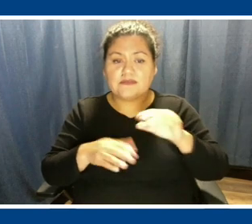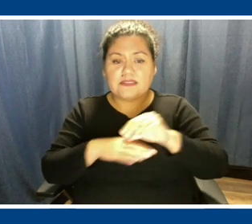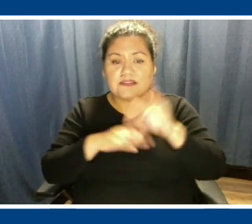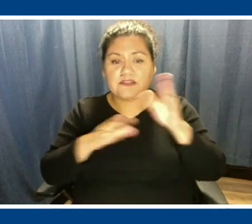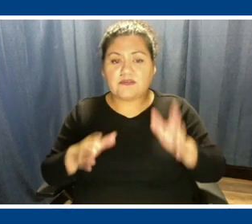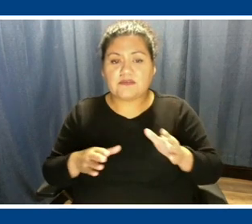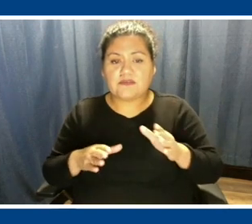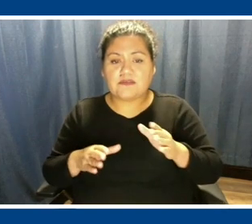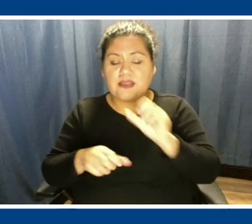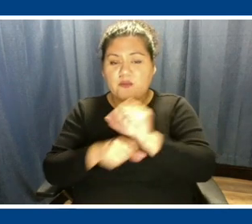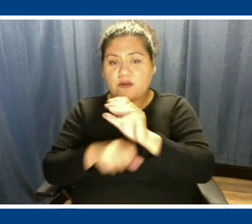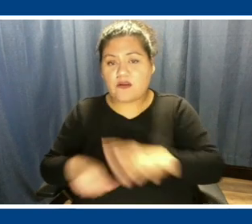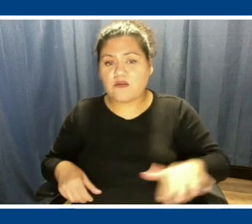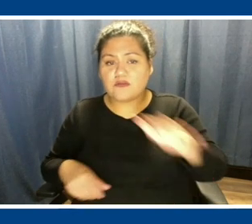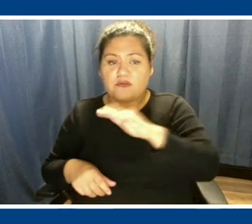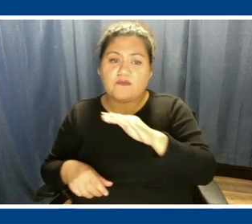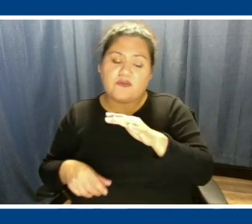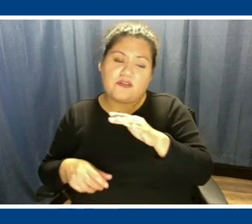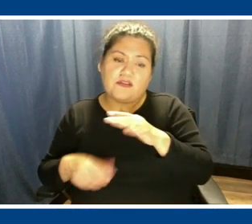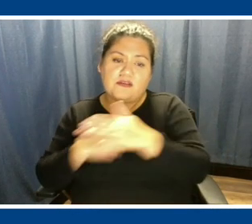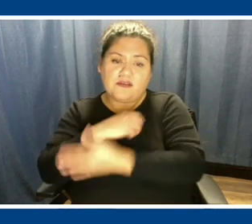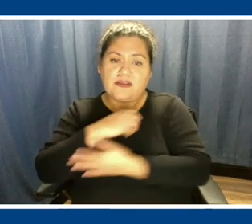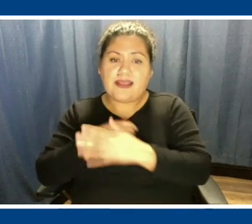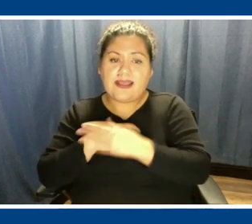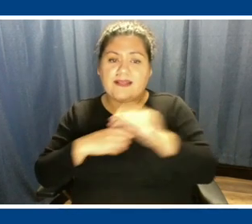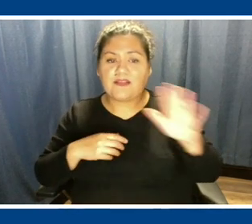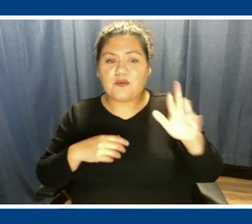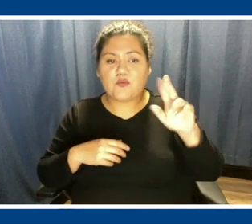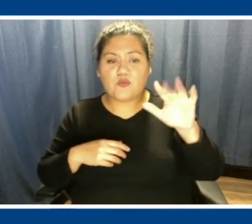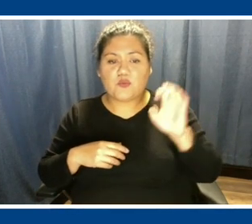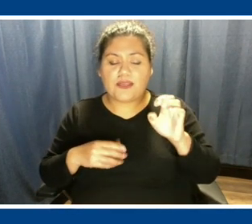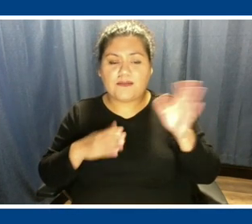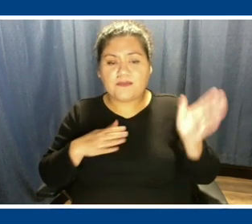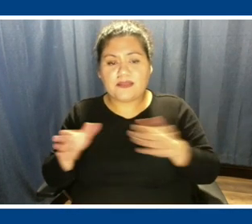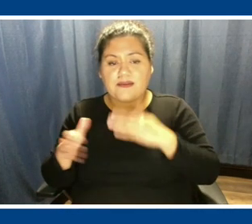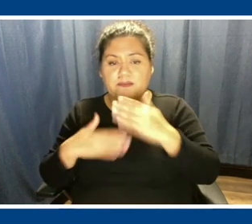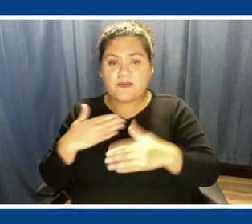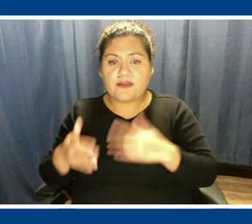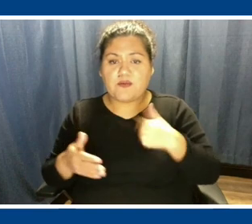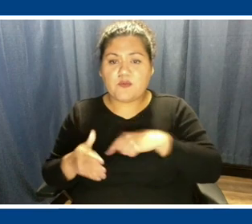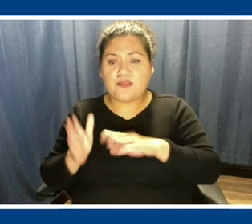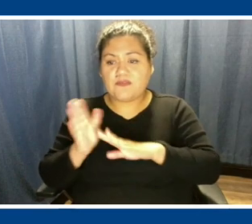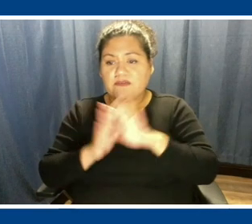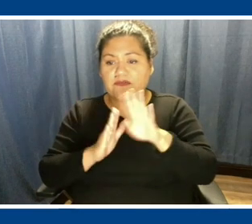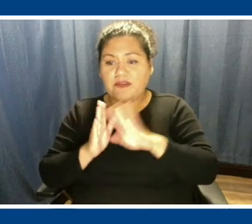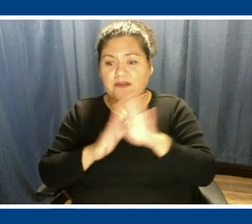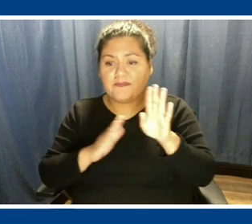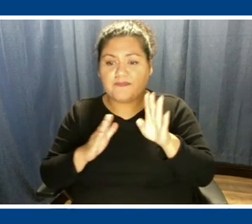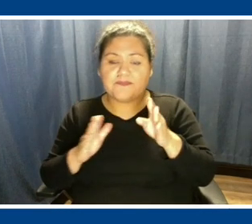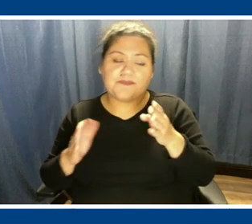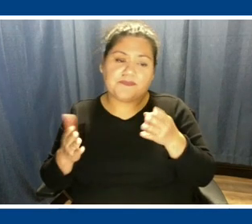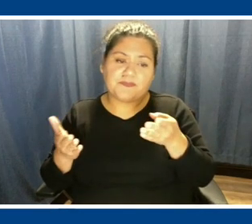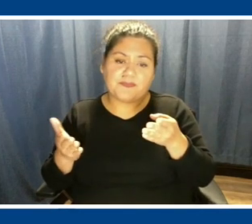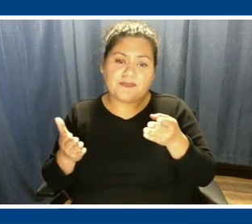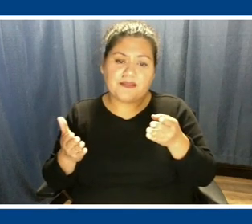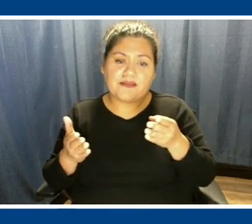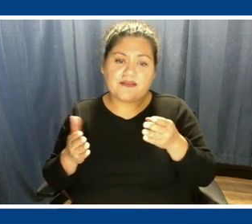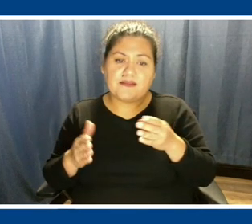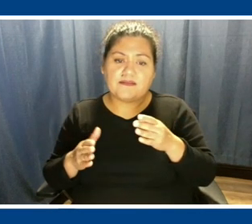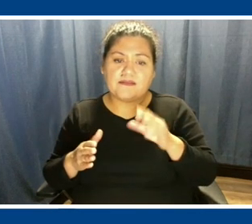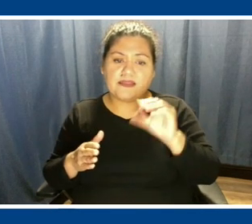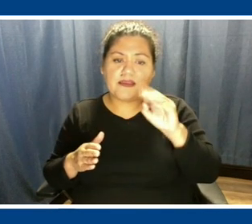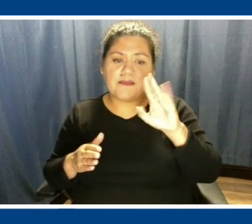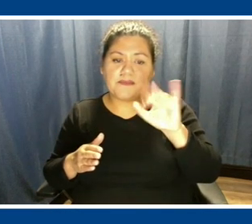in their rate planning process. And together, we've developed the objectives that we wanted to